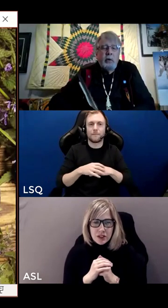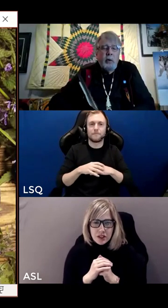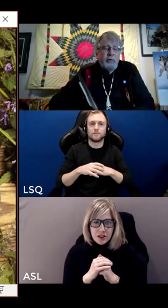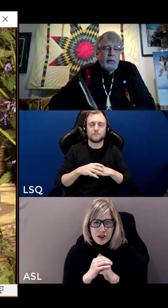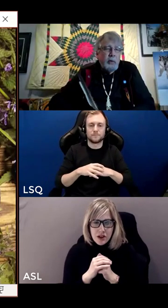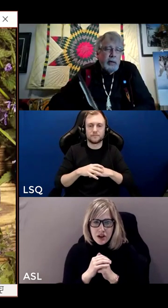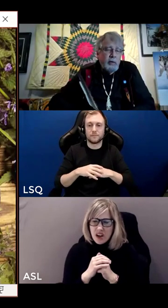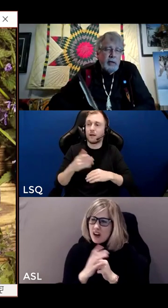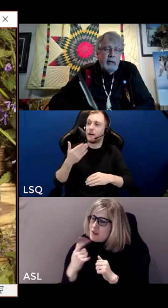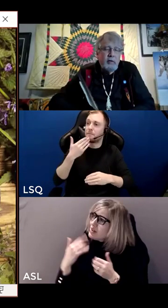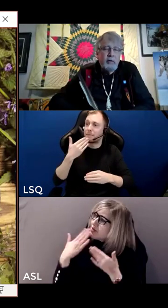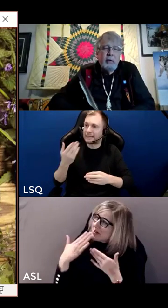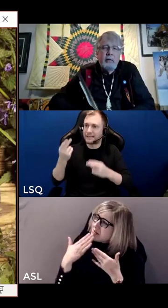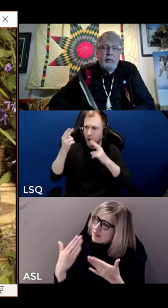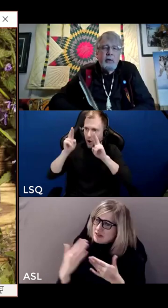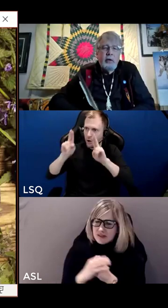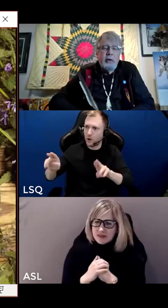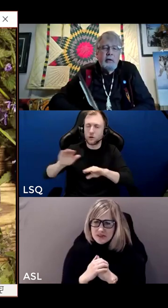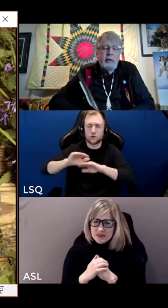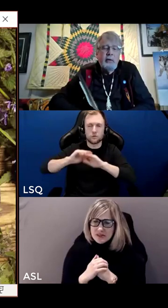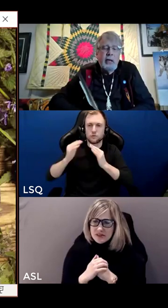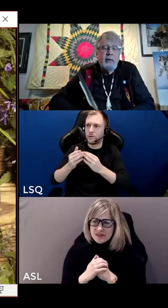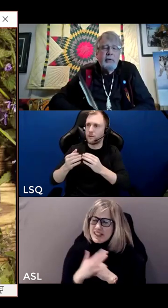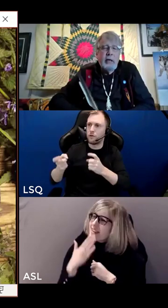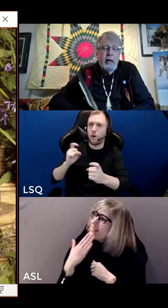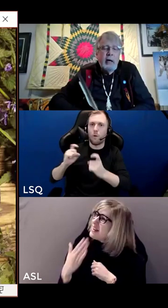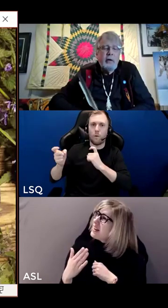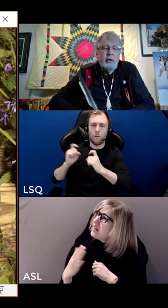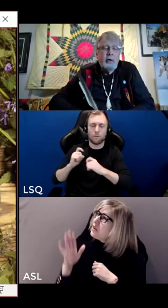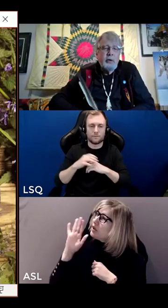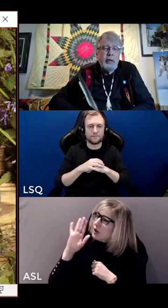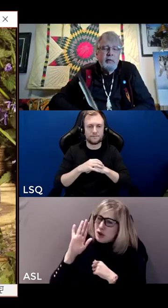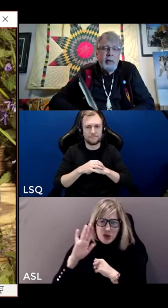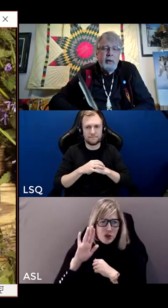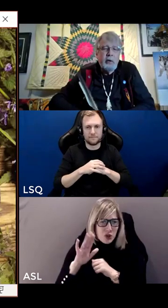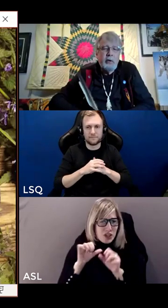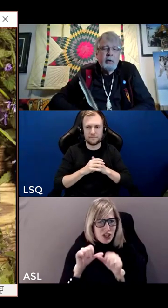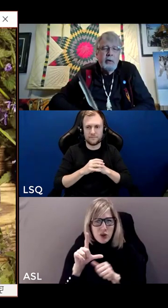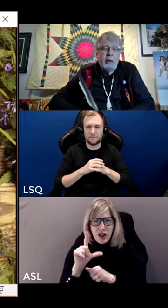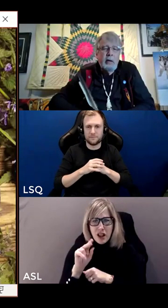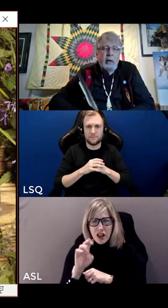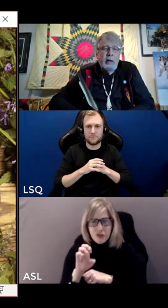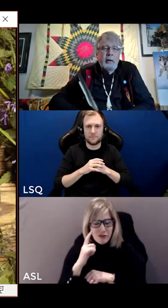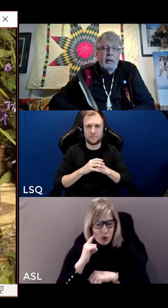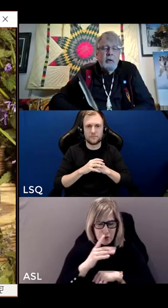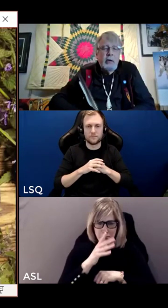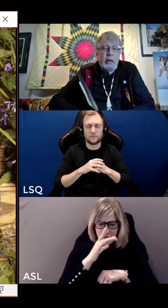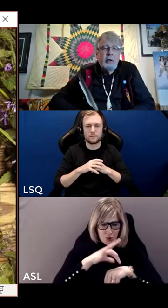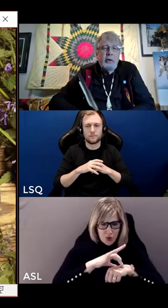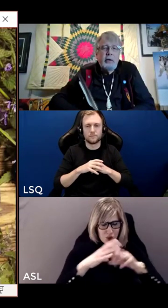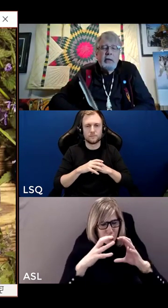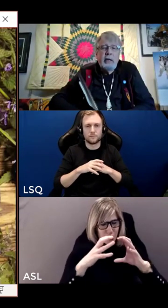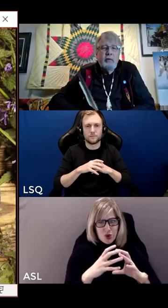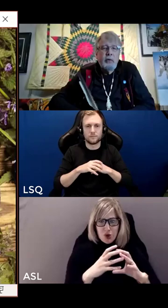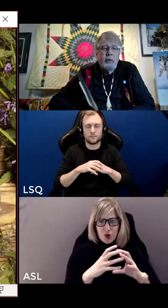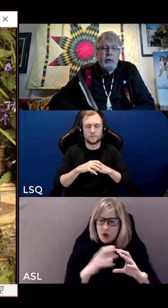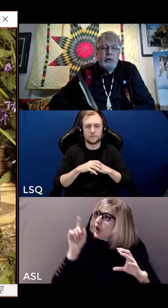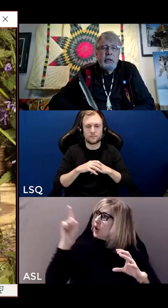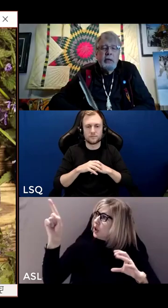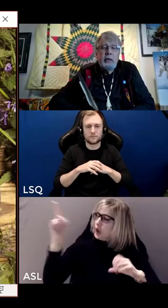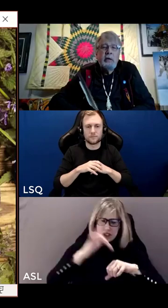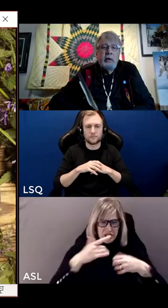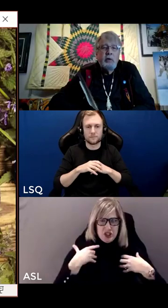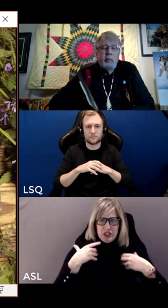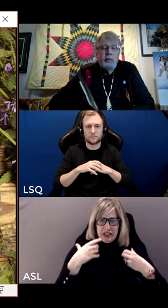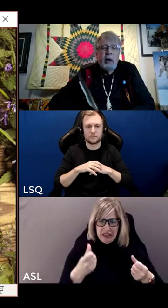we're grateful and we give thanks for your continued love and care and nurturing of mother earth that you heal her and cleanse her so